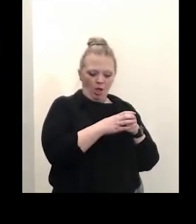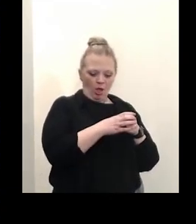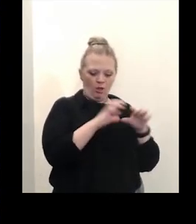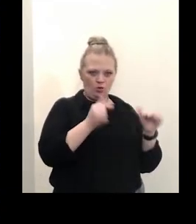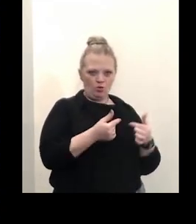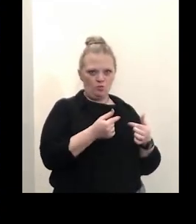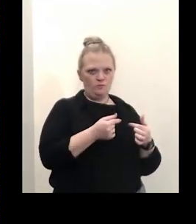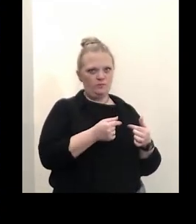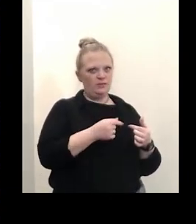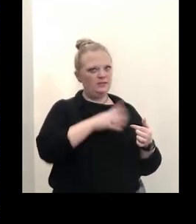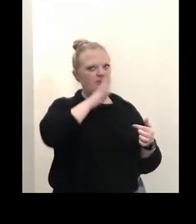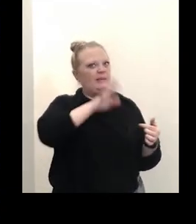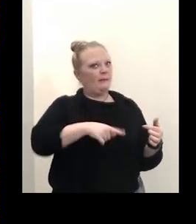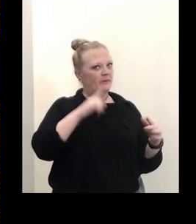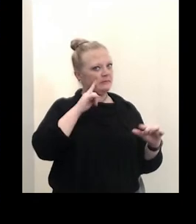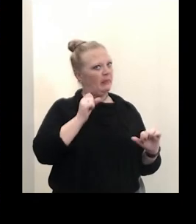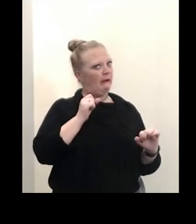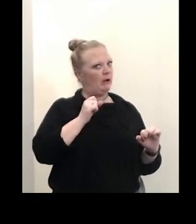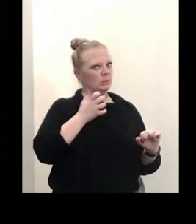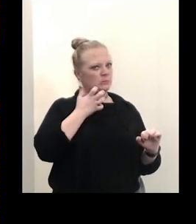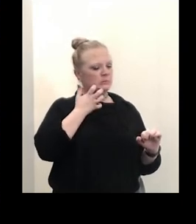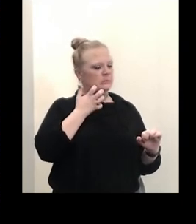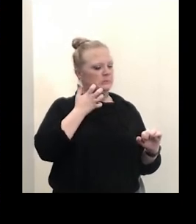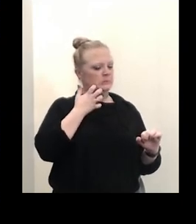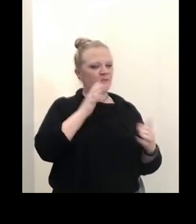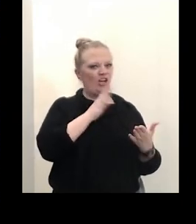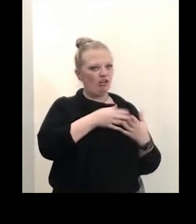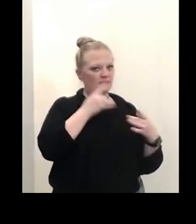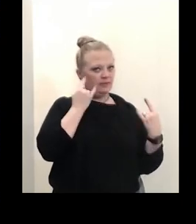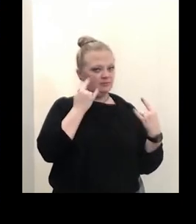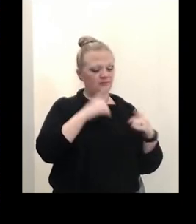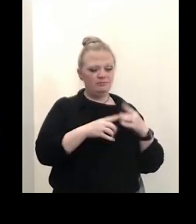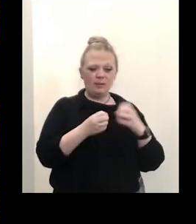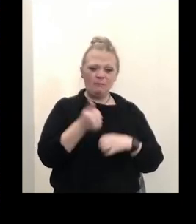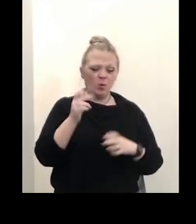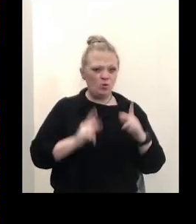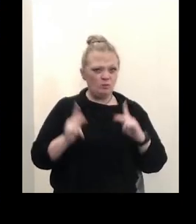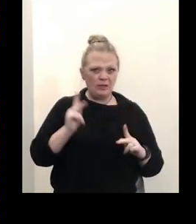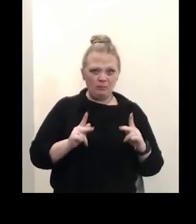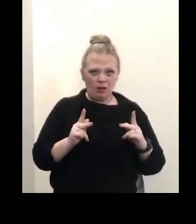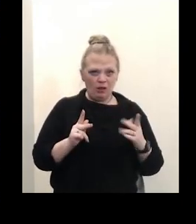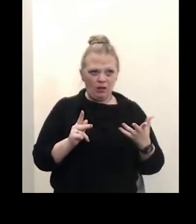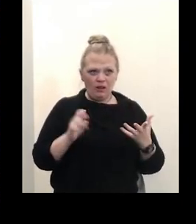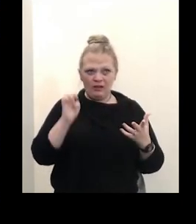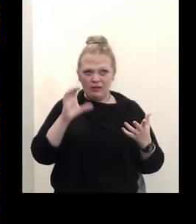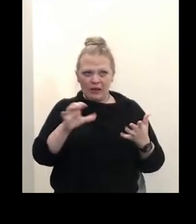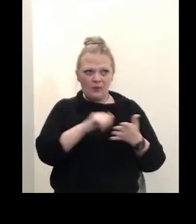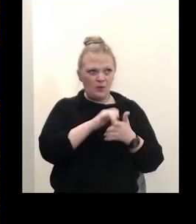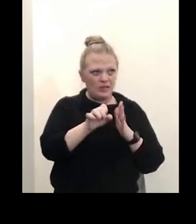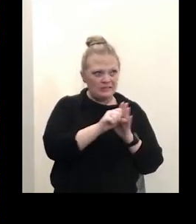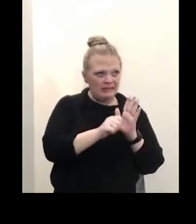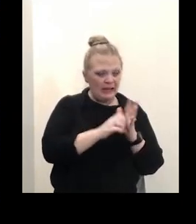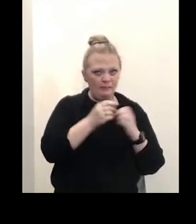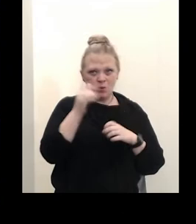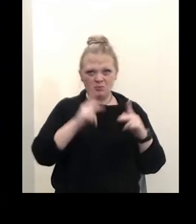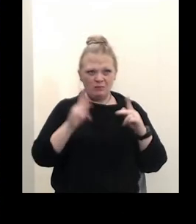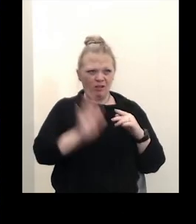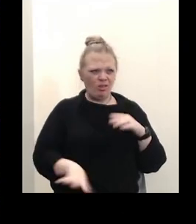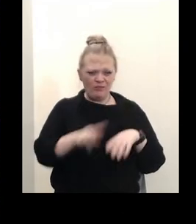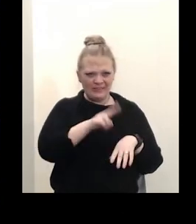of folks understand it we know that the majority of folks in erie county the majority of folks in new york state the majority of folks nationwide